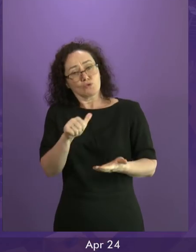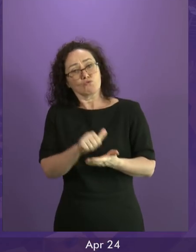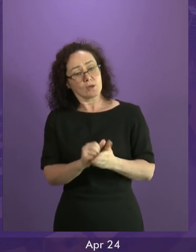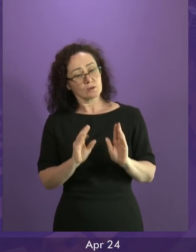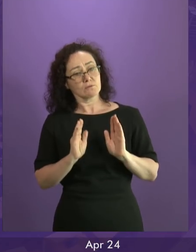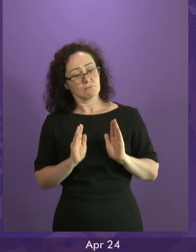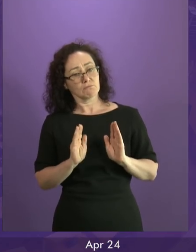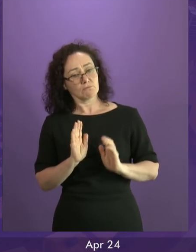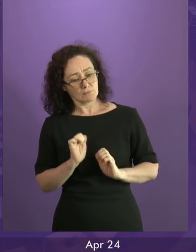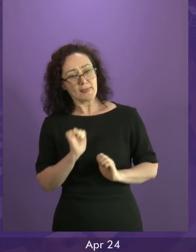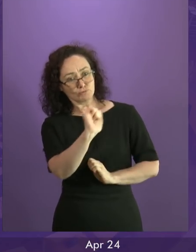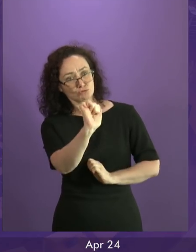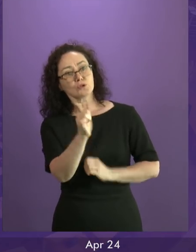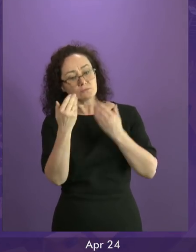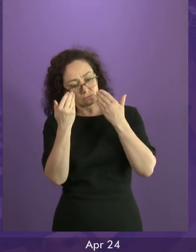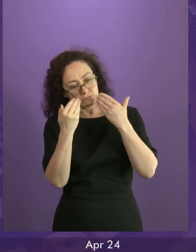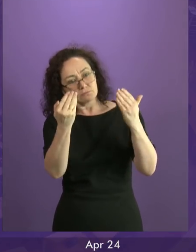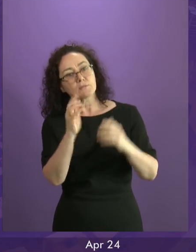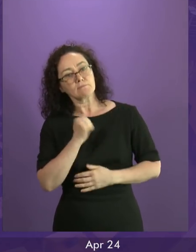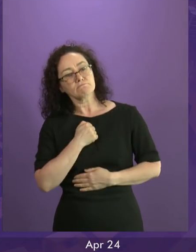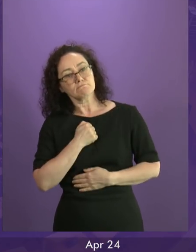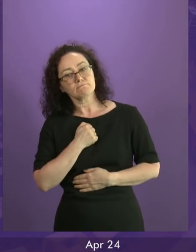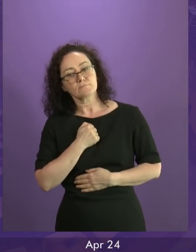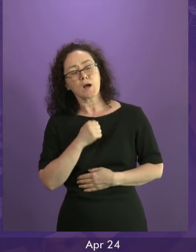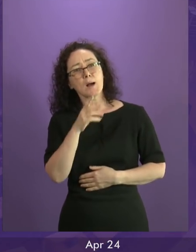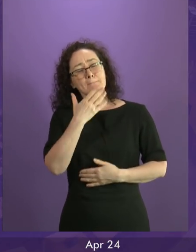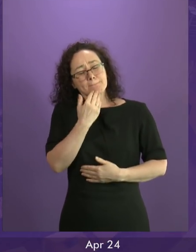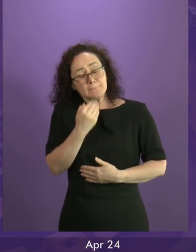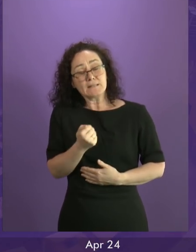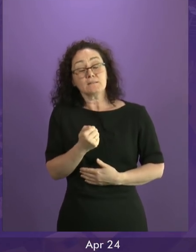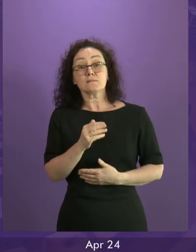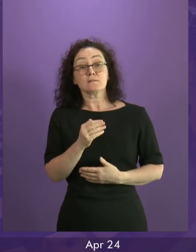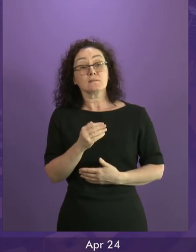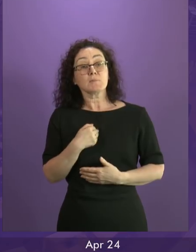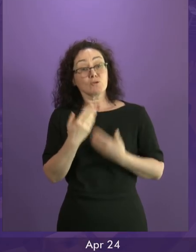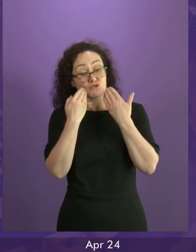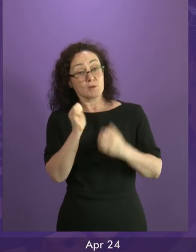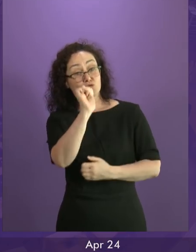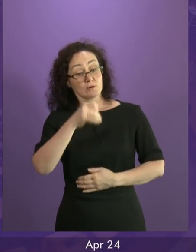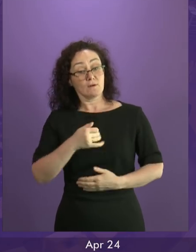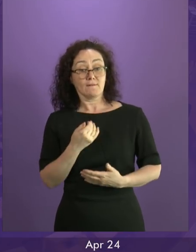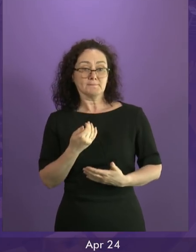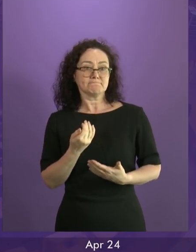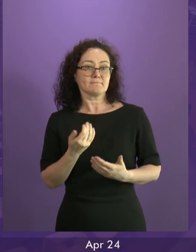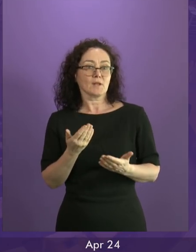bring forward the proposals for change that you think would be right. That is the open offer we make to the Conservatives today. And over